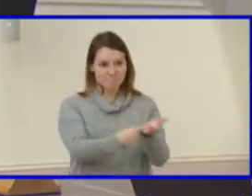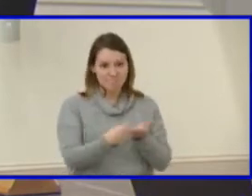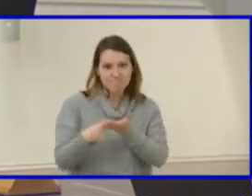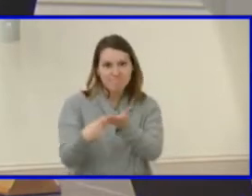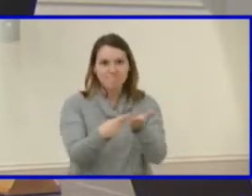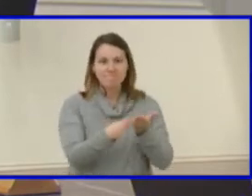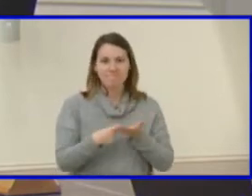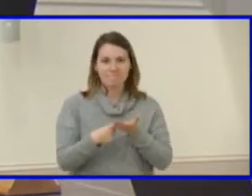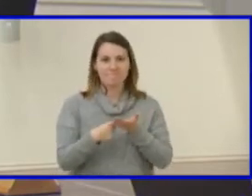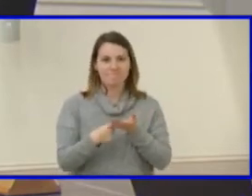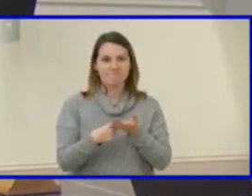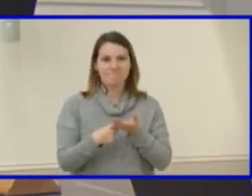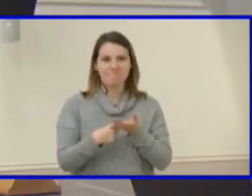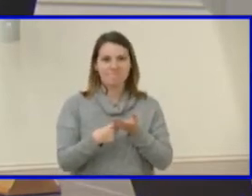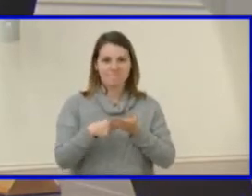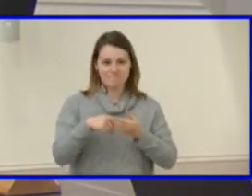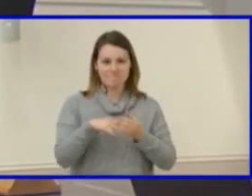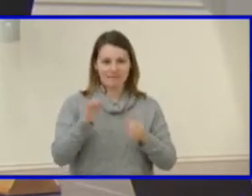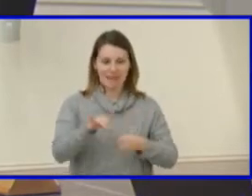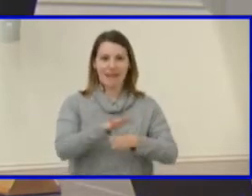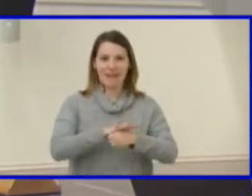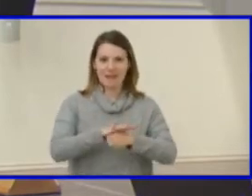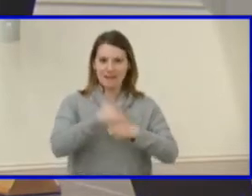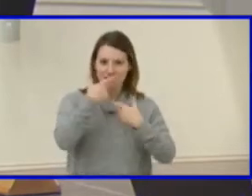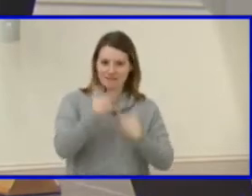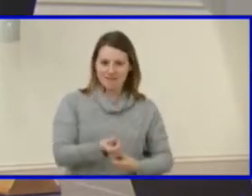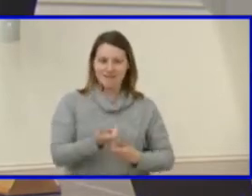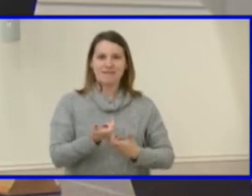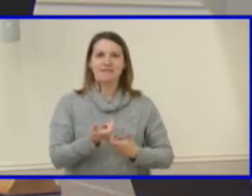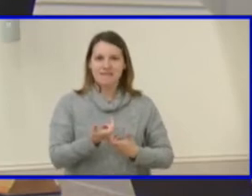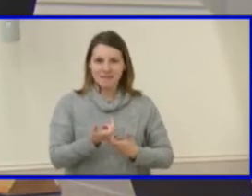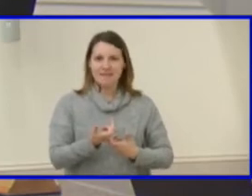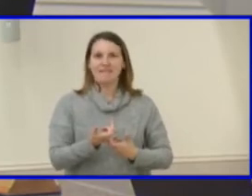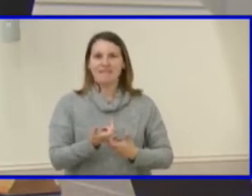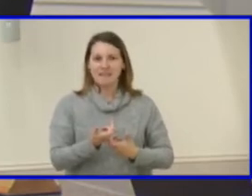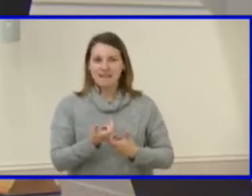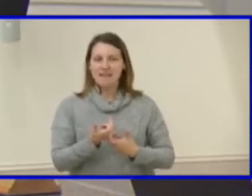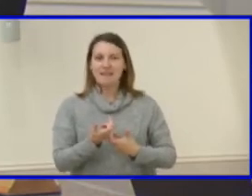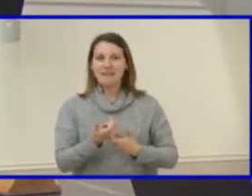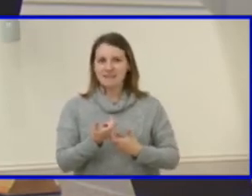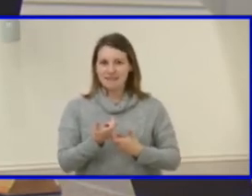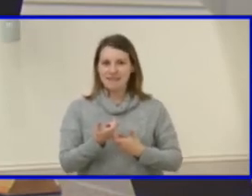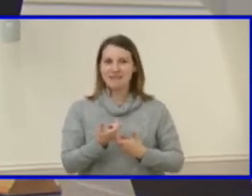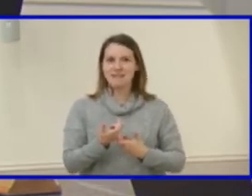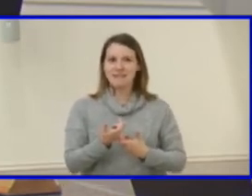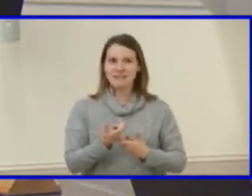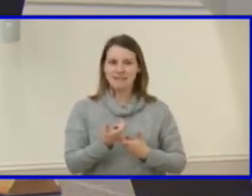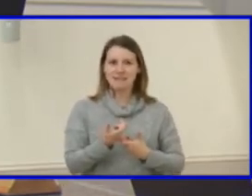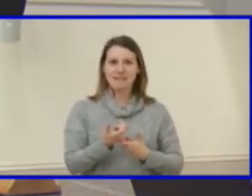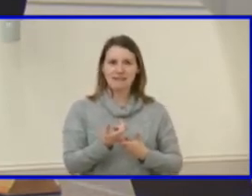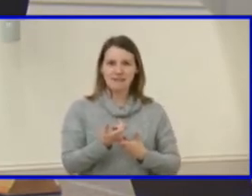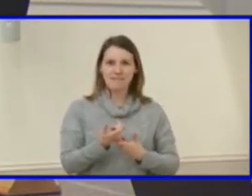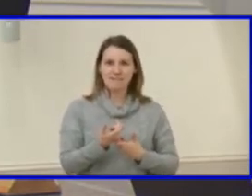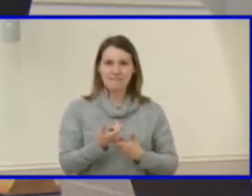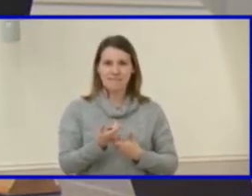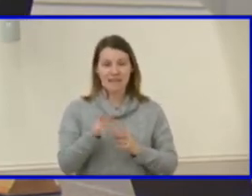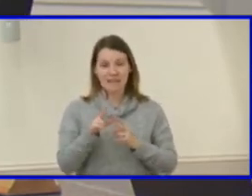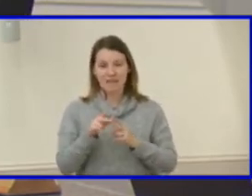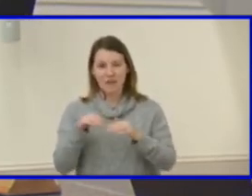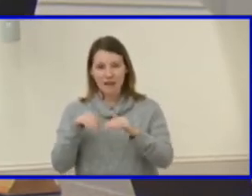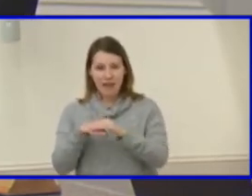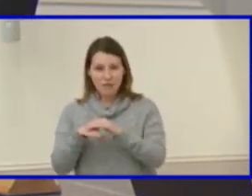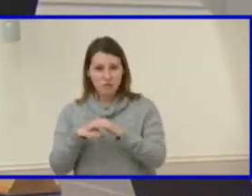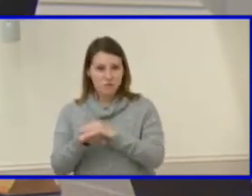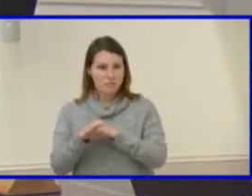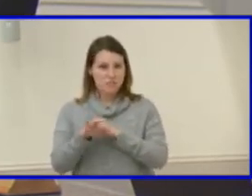the, in the areas, um, that they're interested in with people who are in that, um, industry or college departments as well.